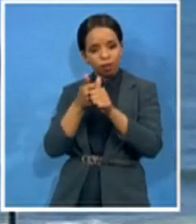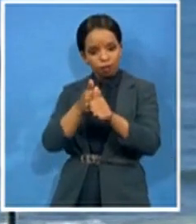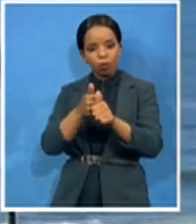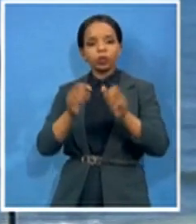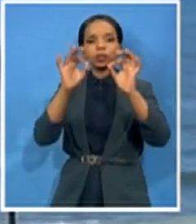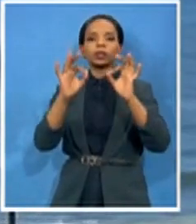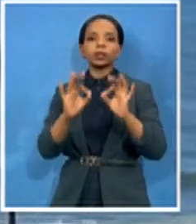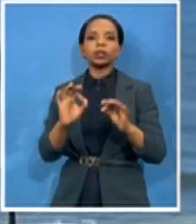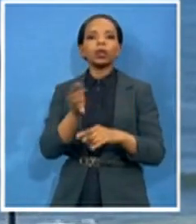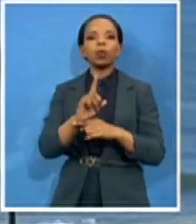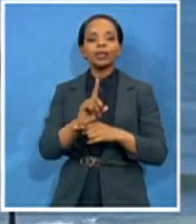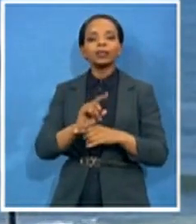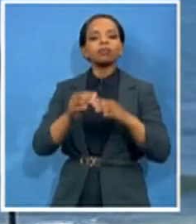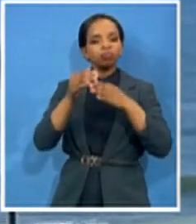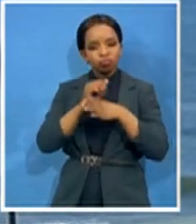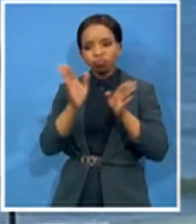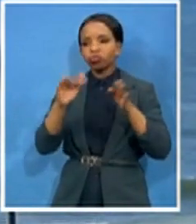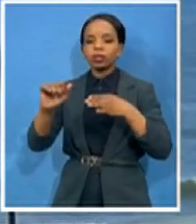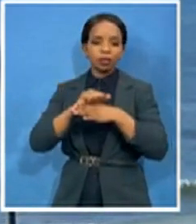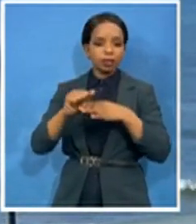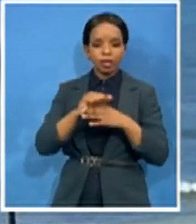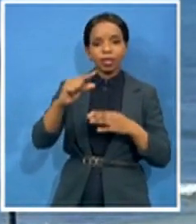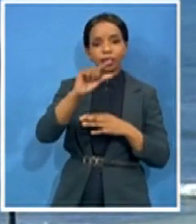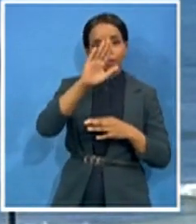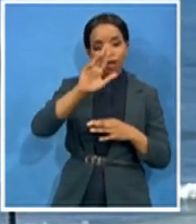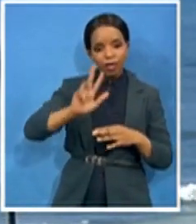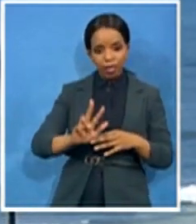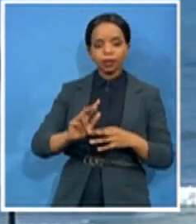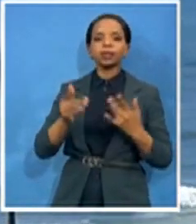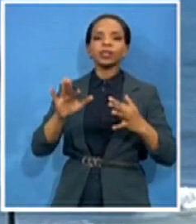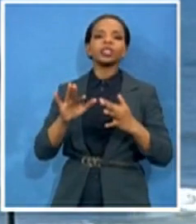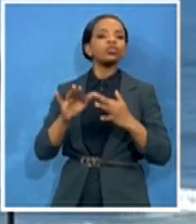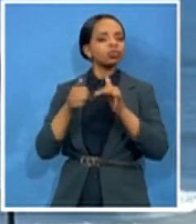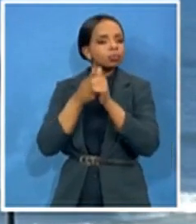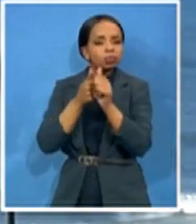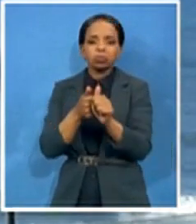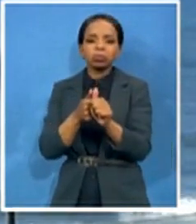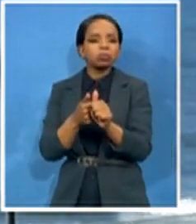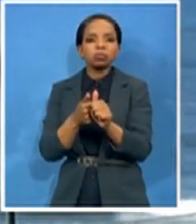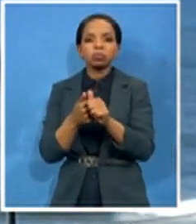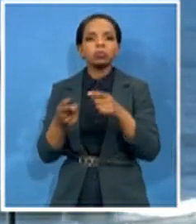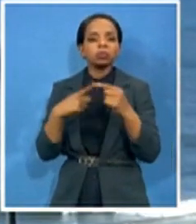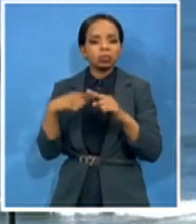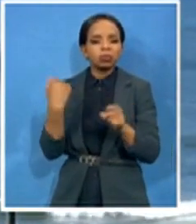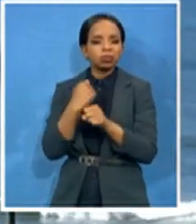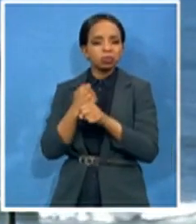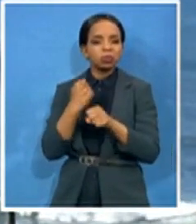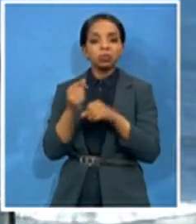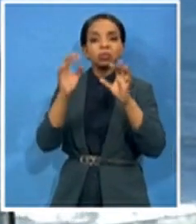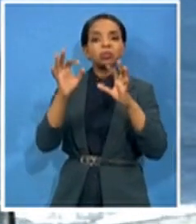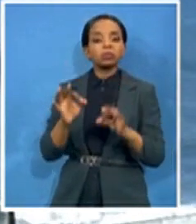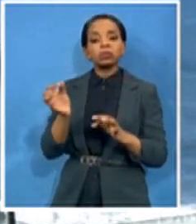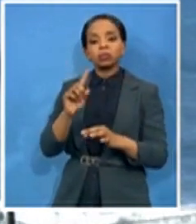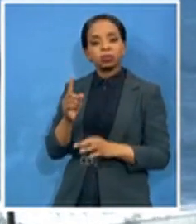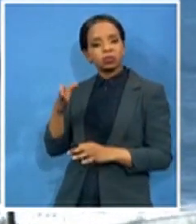five, and eight. And we have really used and we have worked within the emergency that was there. And the procurement was really different